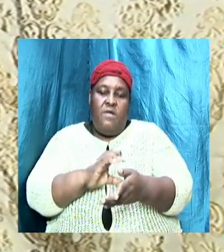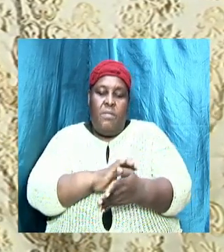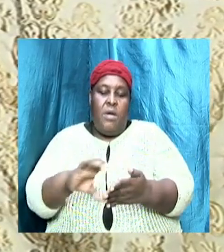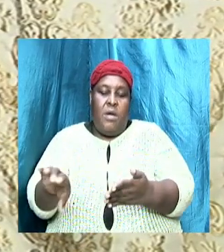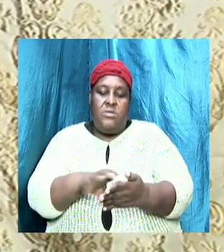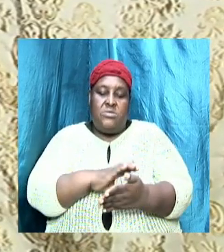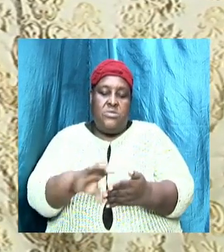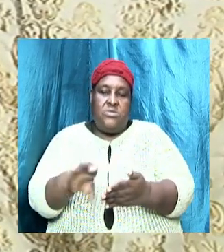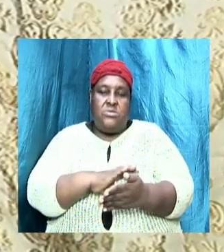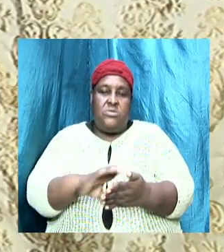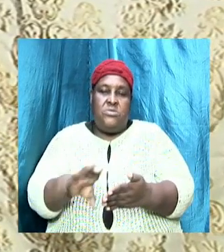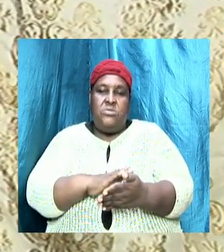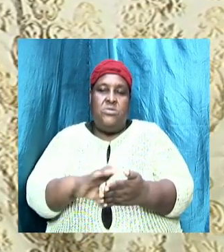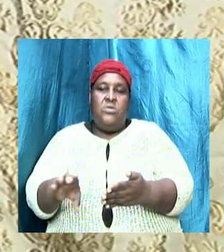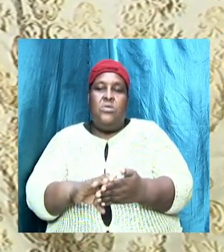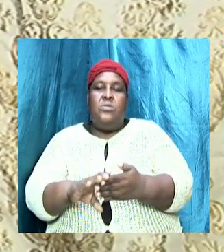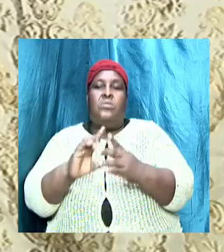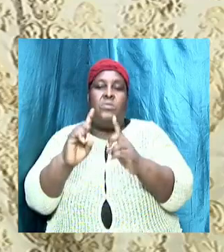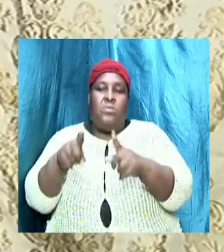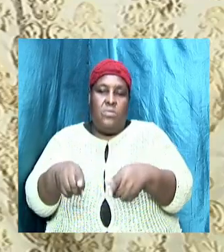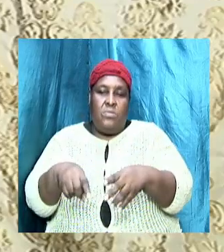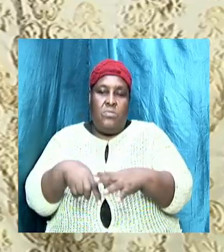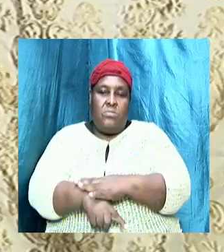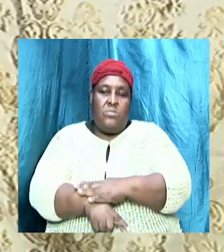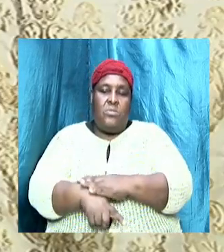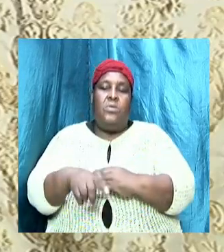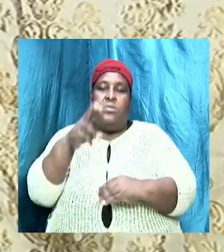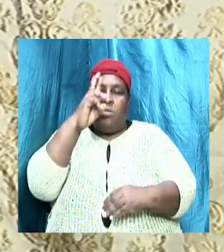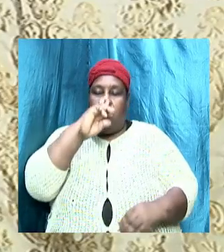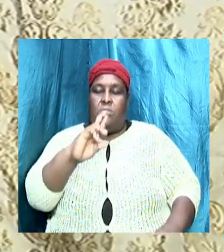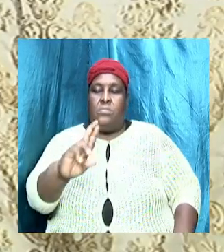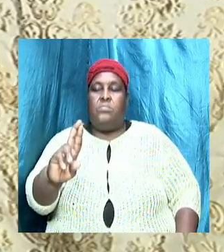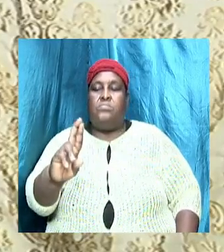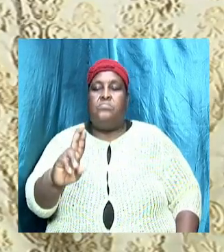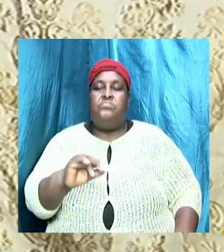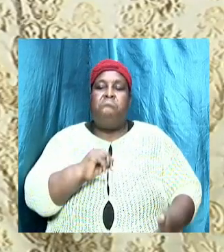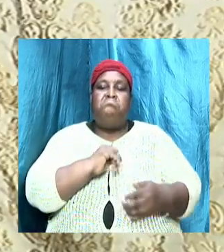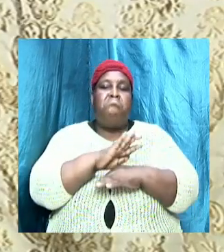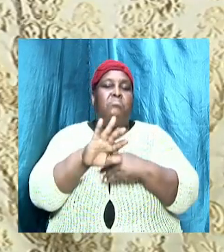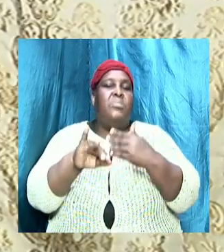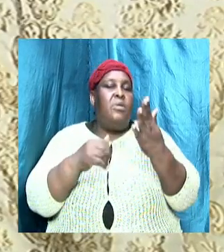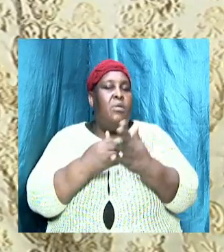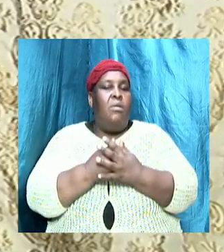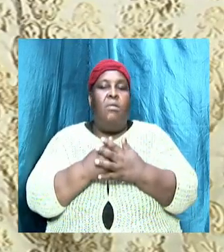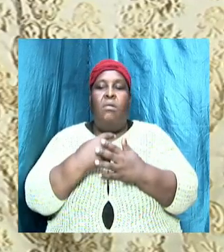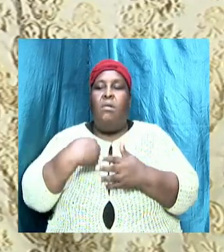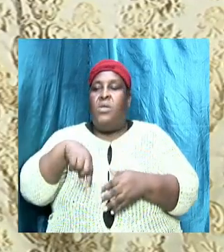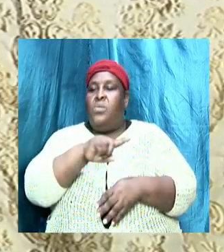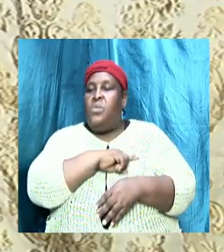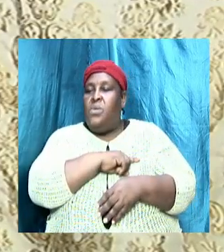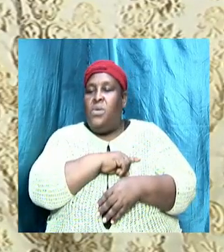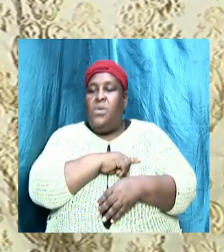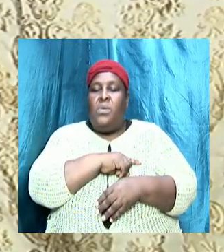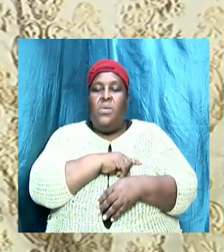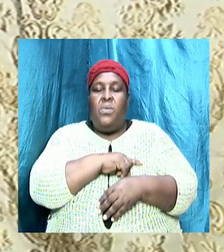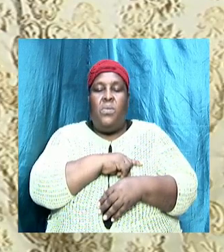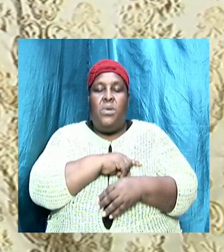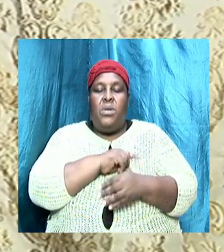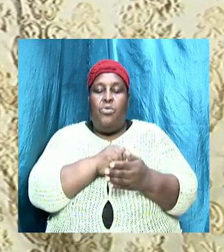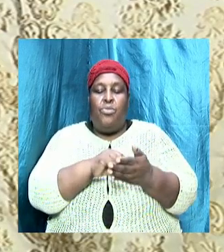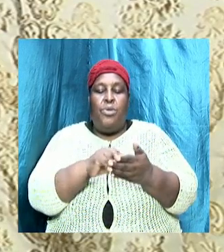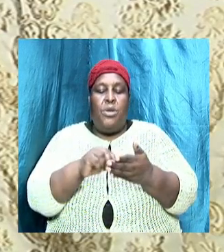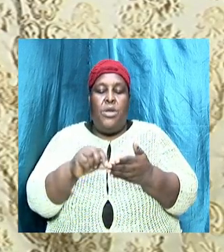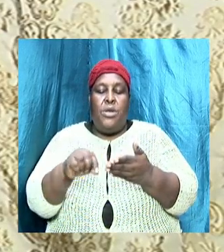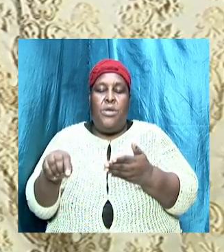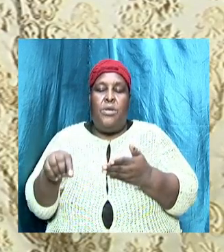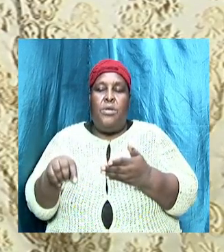right back to Revelation all that we find in those